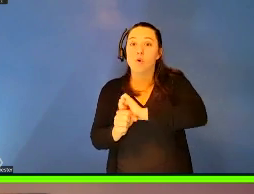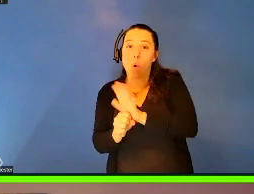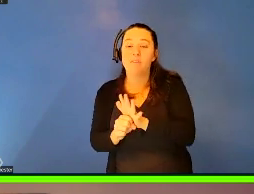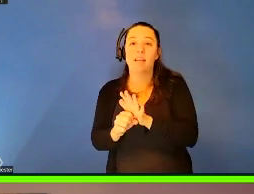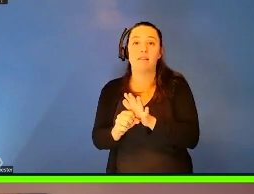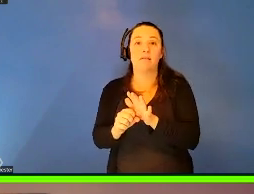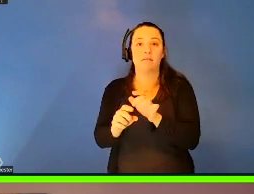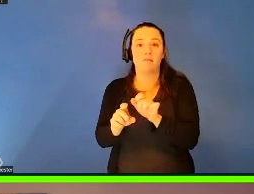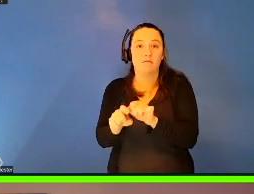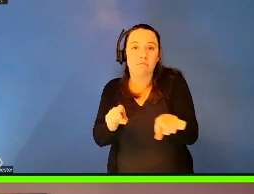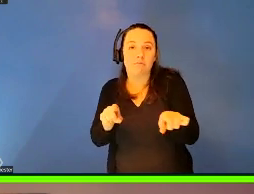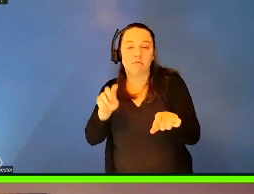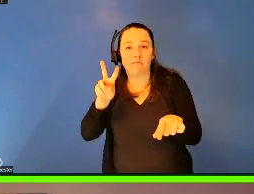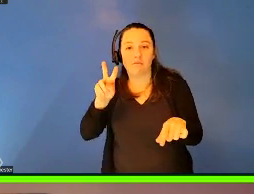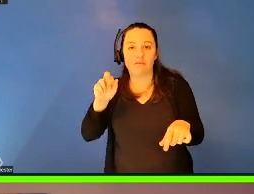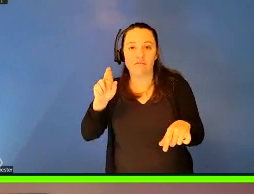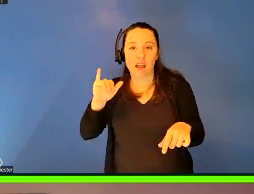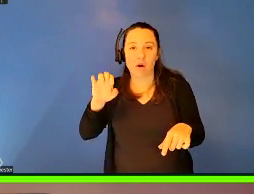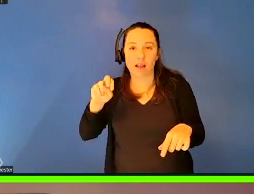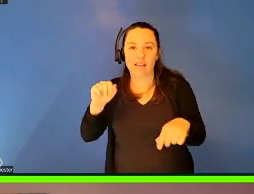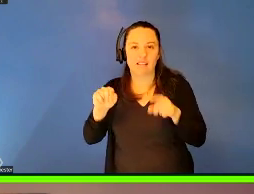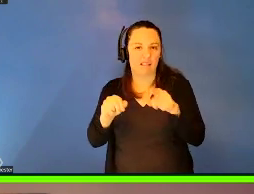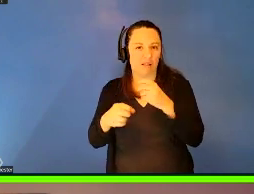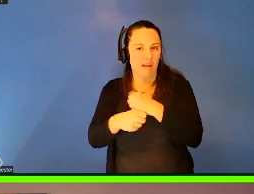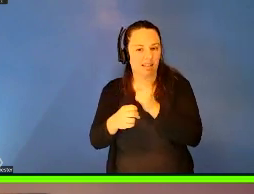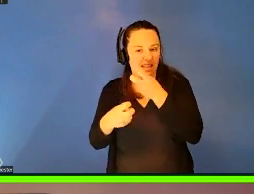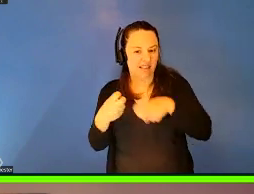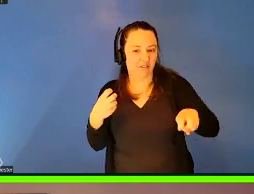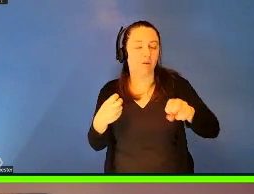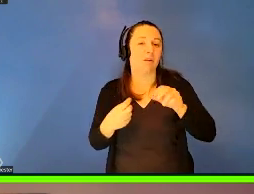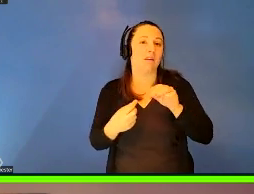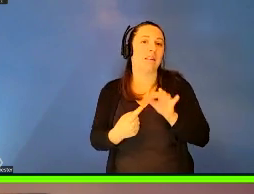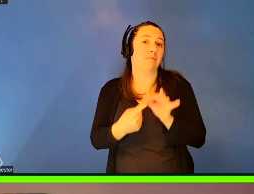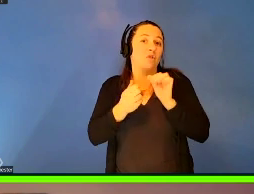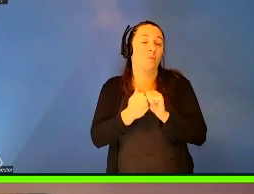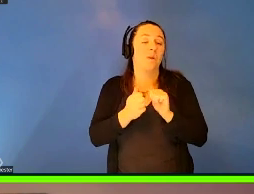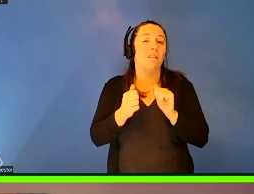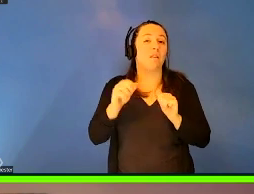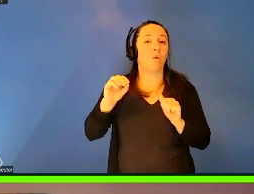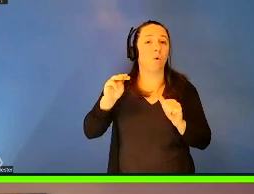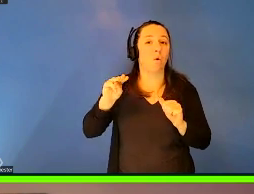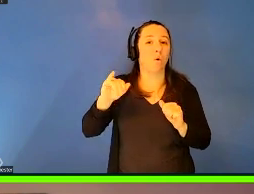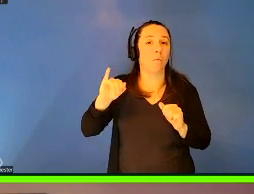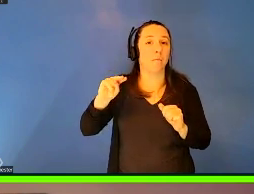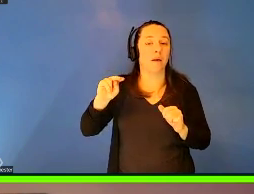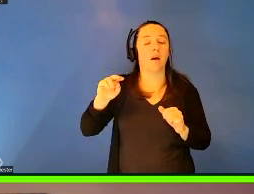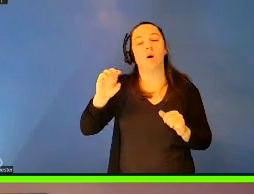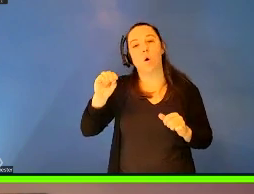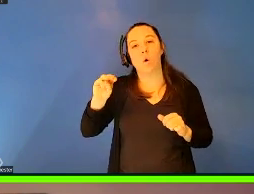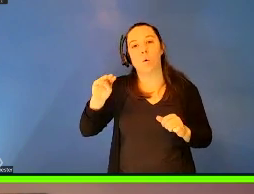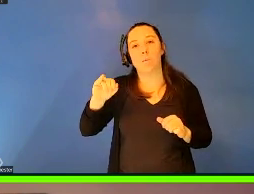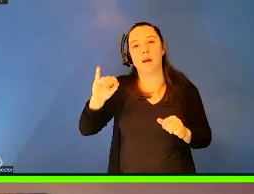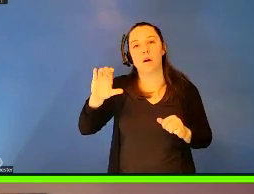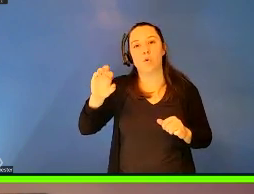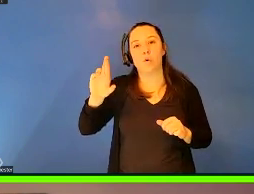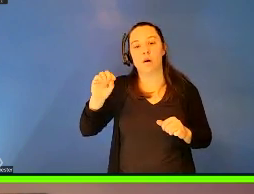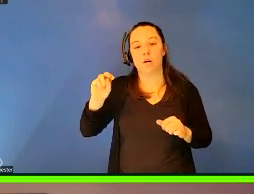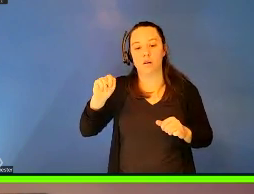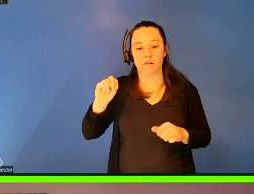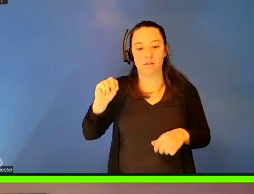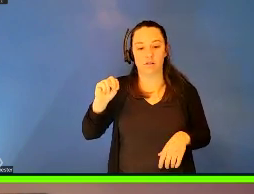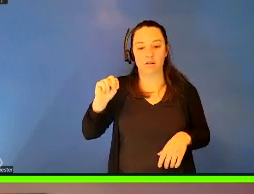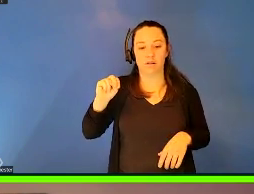difficult. And, you know, especially with, um, the Omicron variant first being, um, you know,